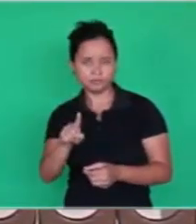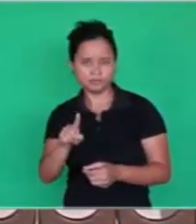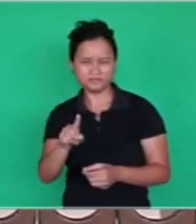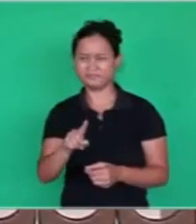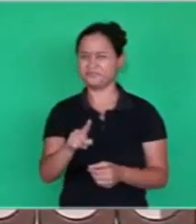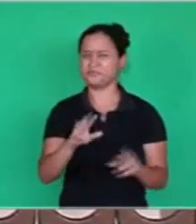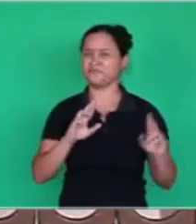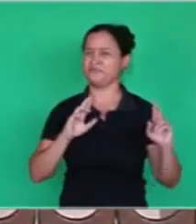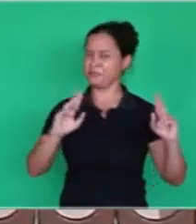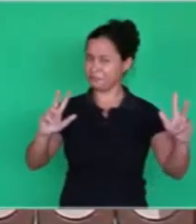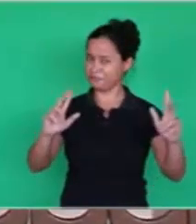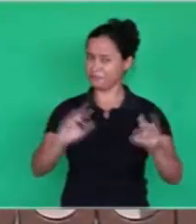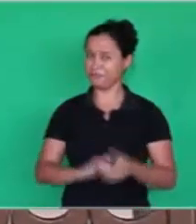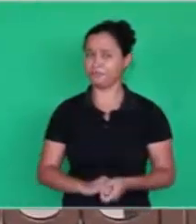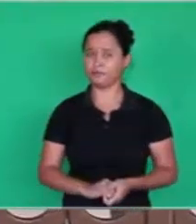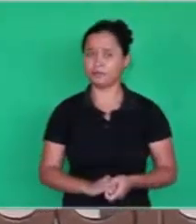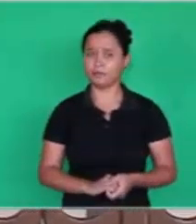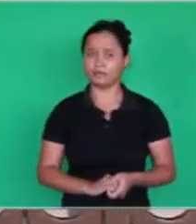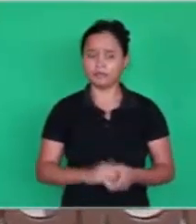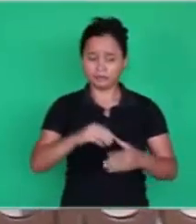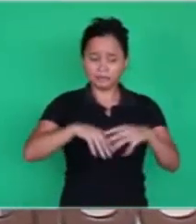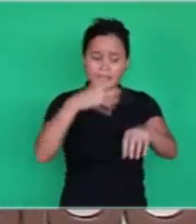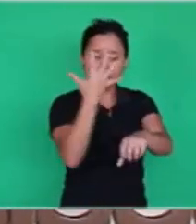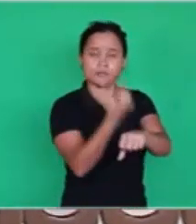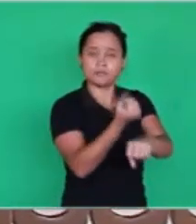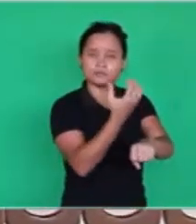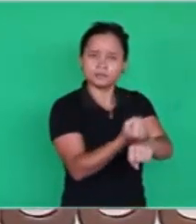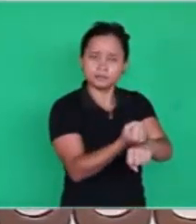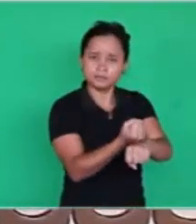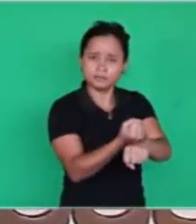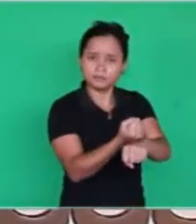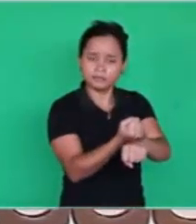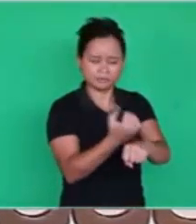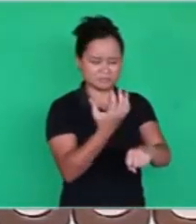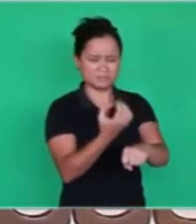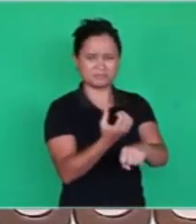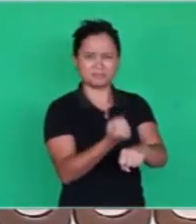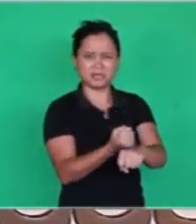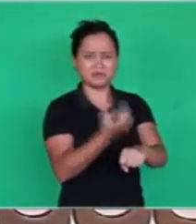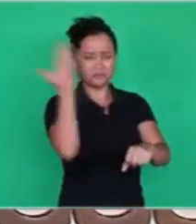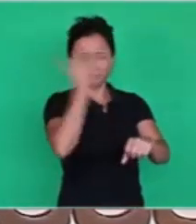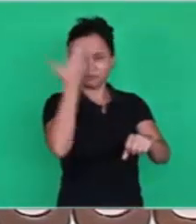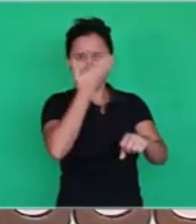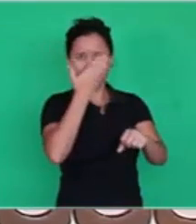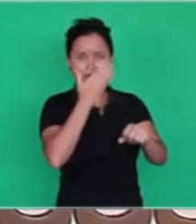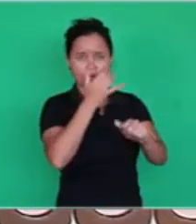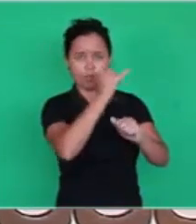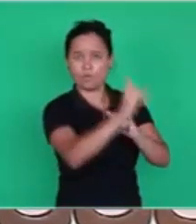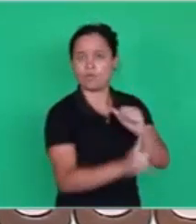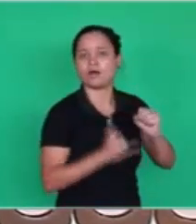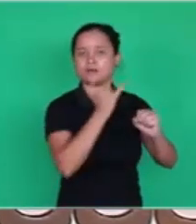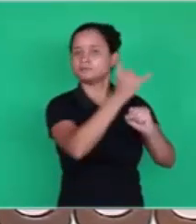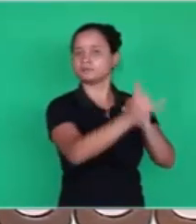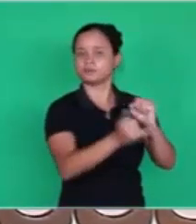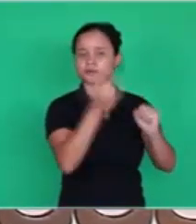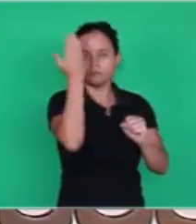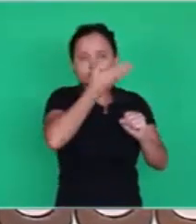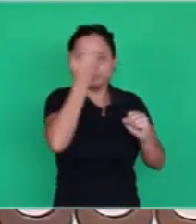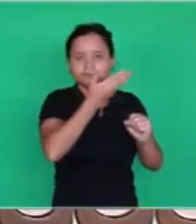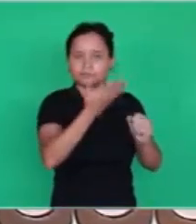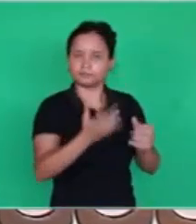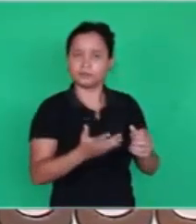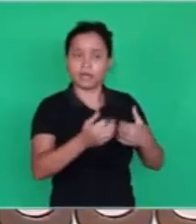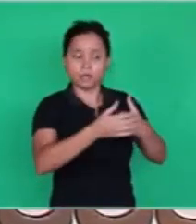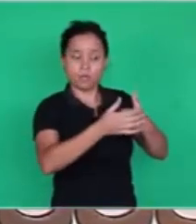The speed contained in matter inside the atom, which can't be seen by anyone. It is an